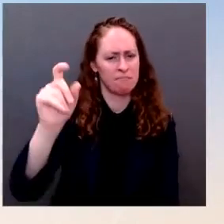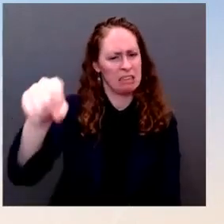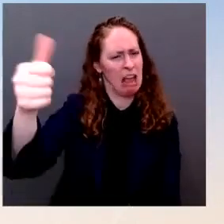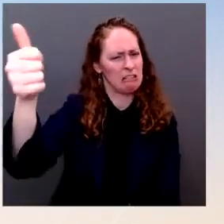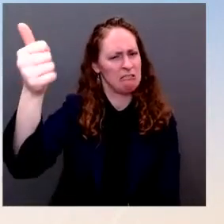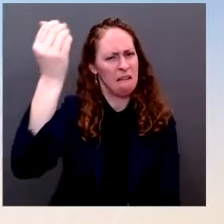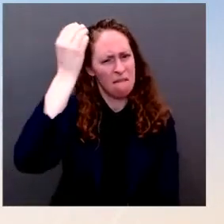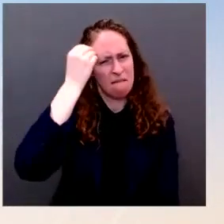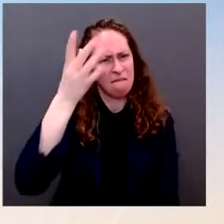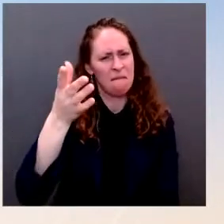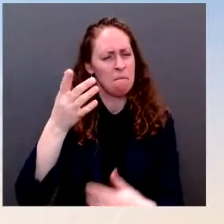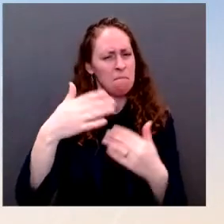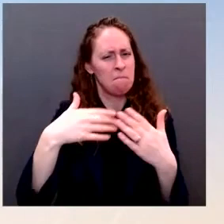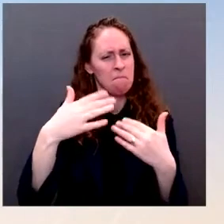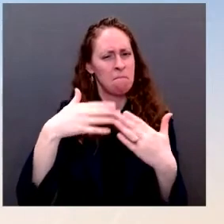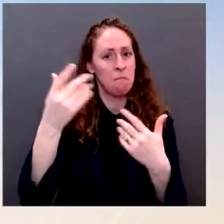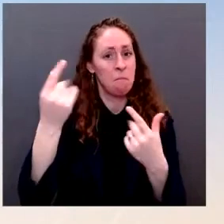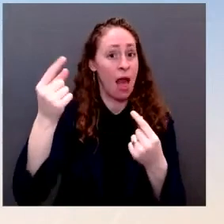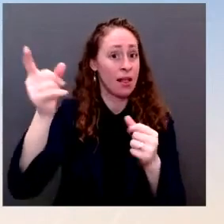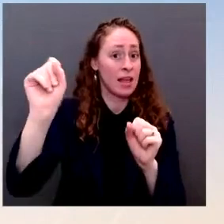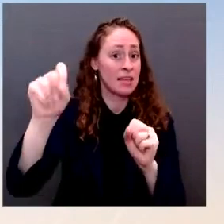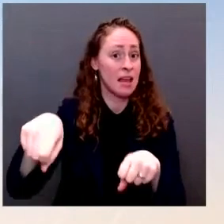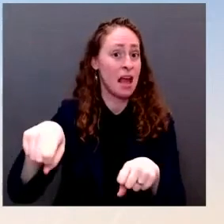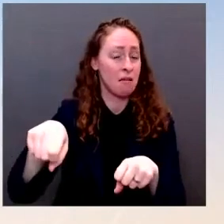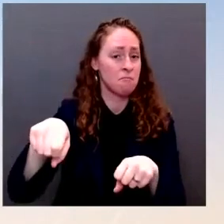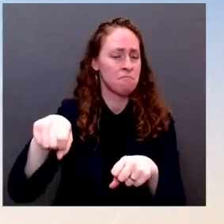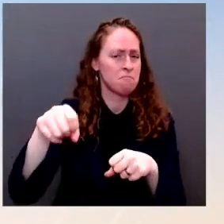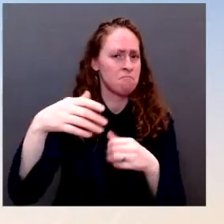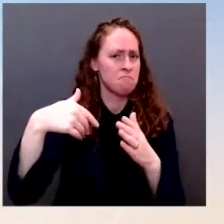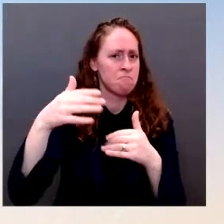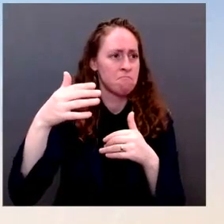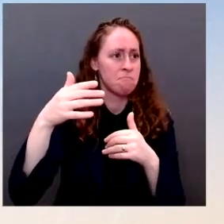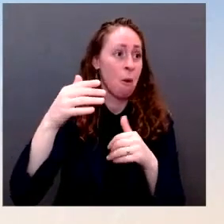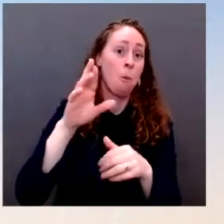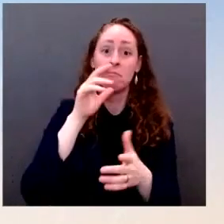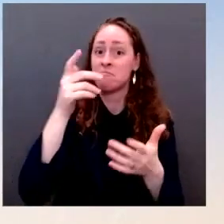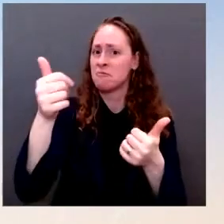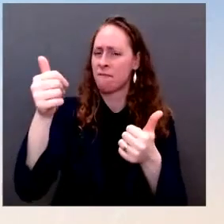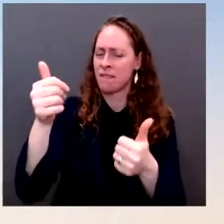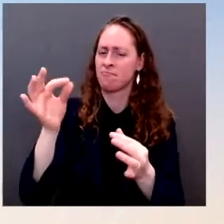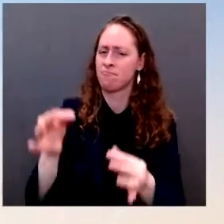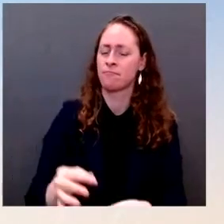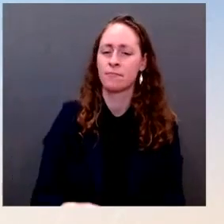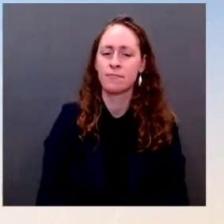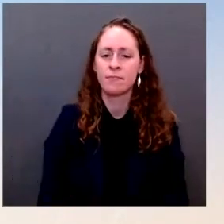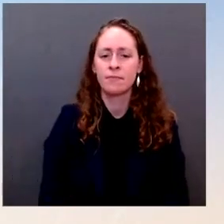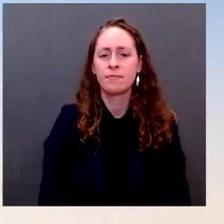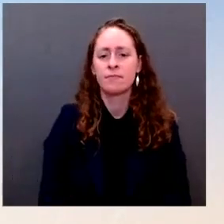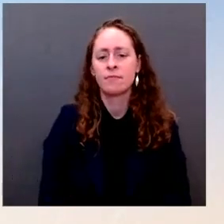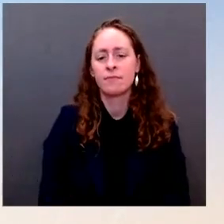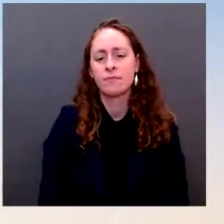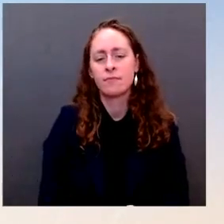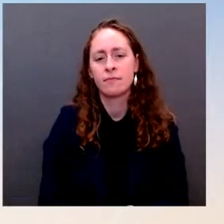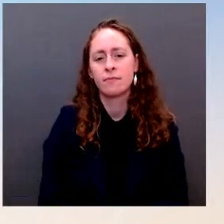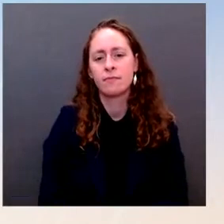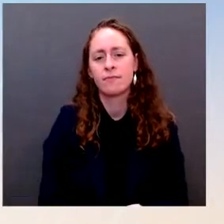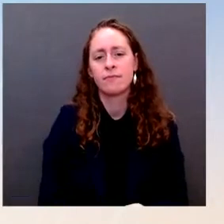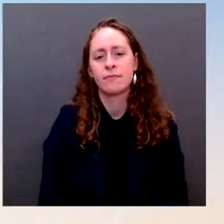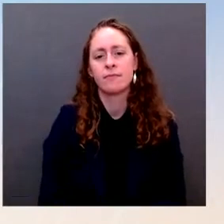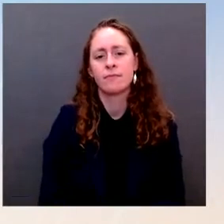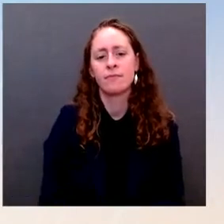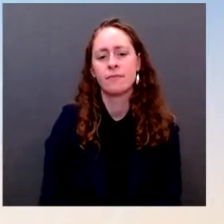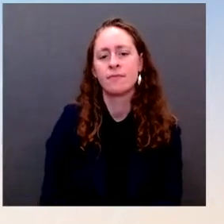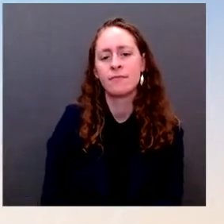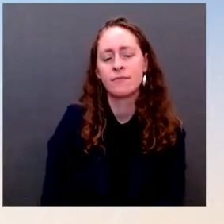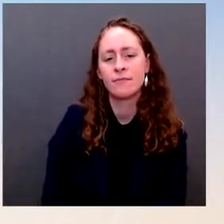for you. And then, we've known about the reality of this threat since October. Putin began amassing